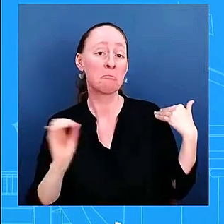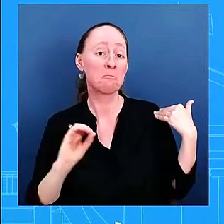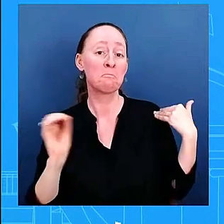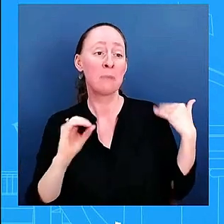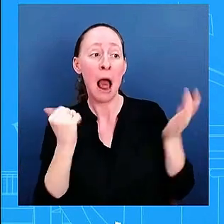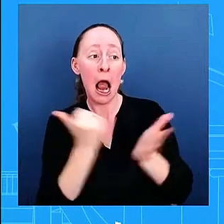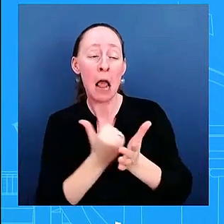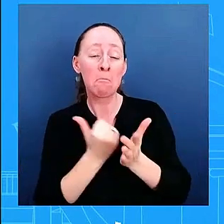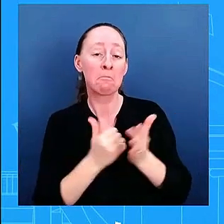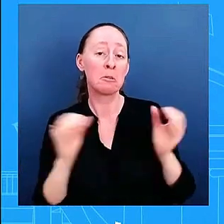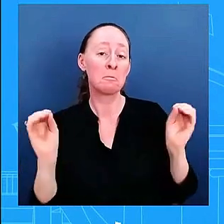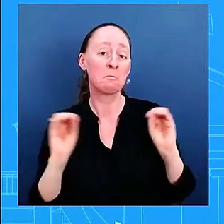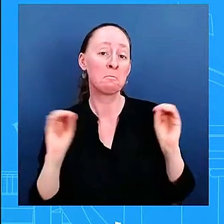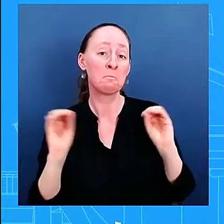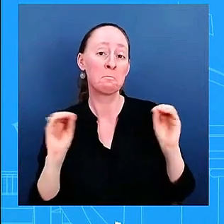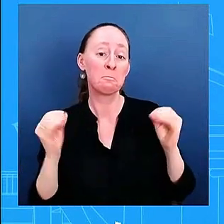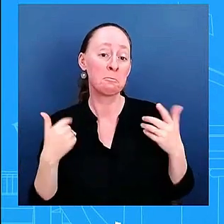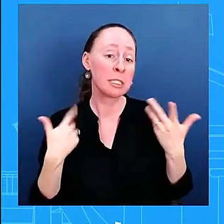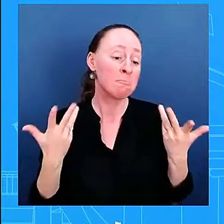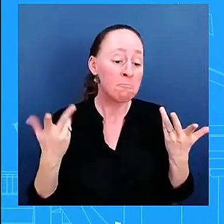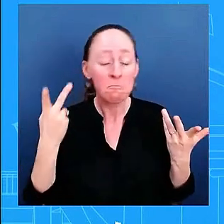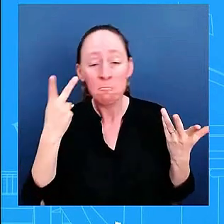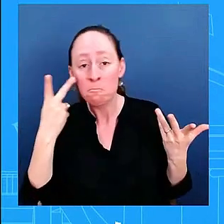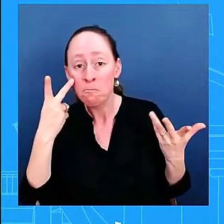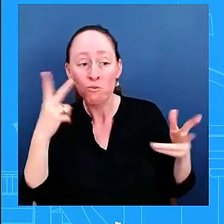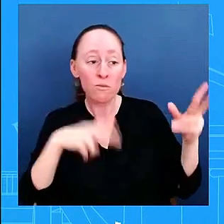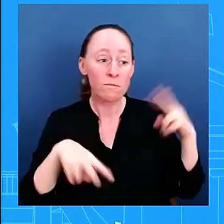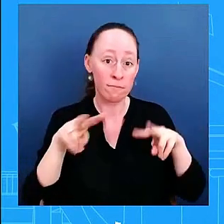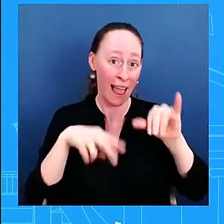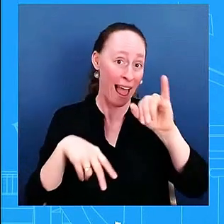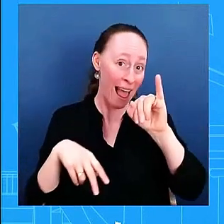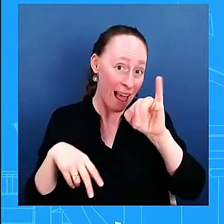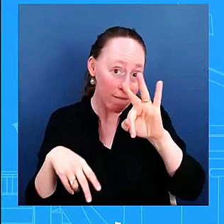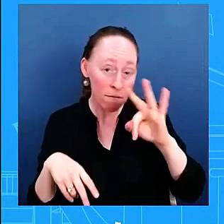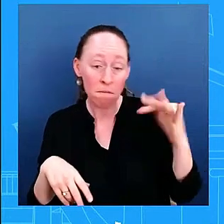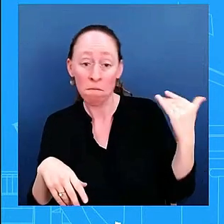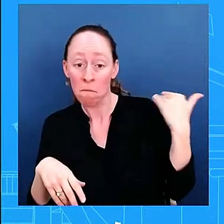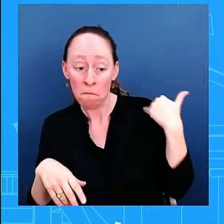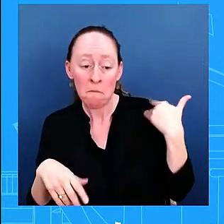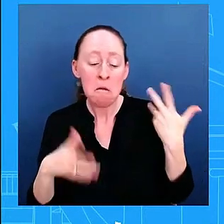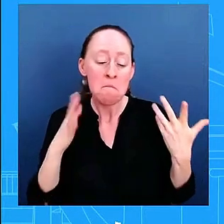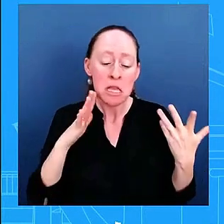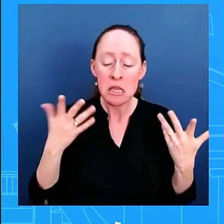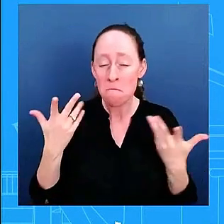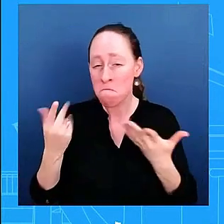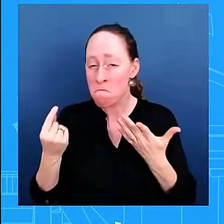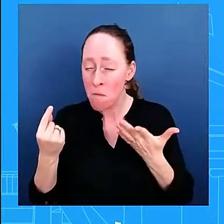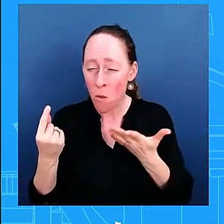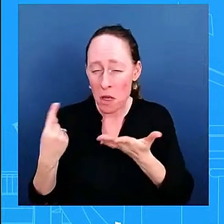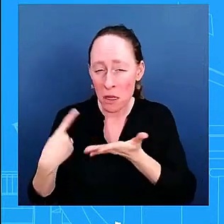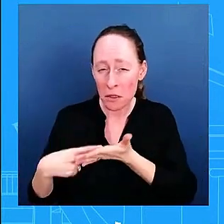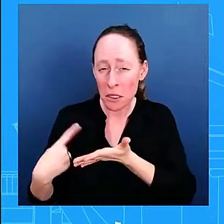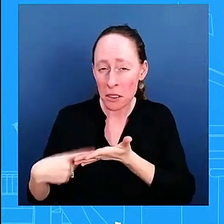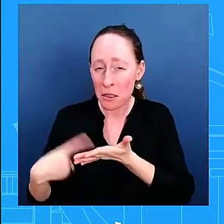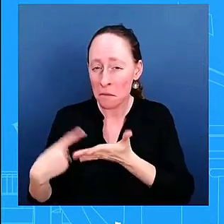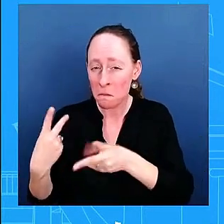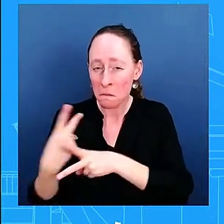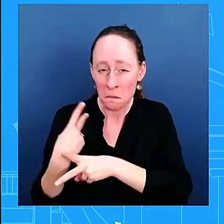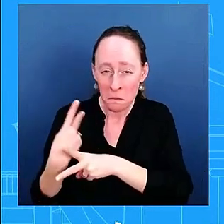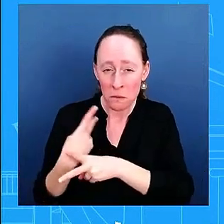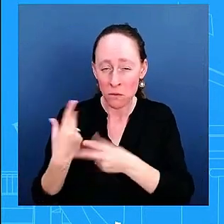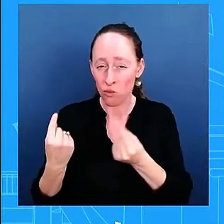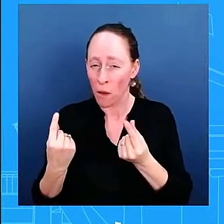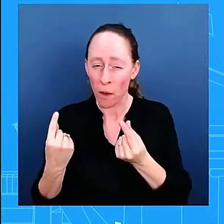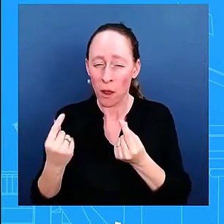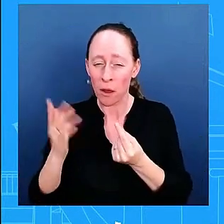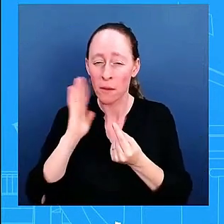the appropriate next steps if they do uh request any assistance uh and so a critical tenet of the biden harris